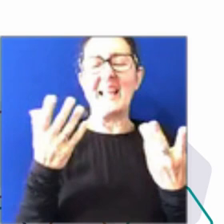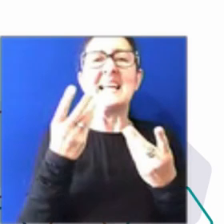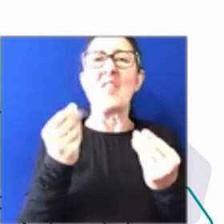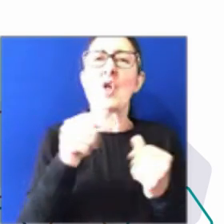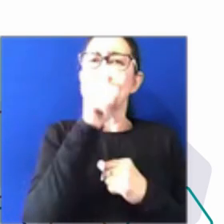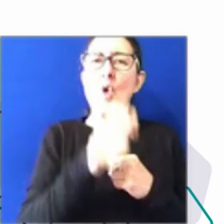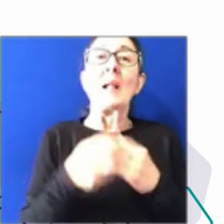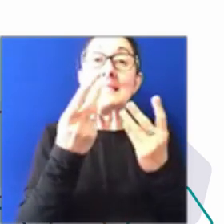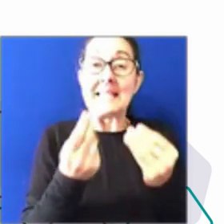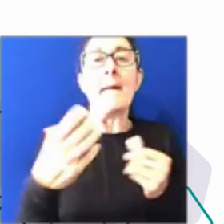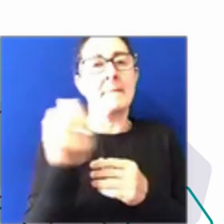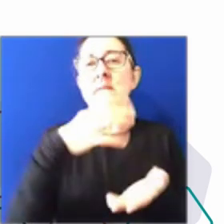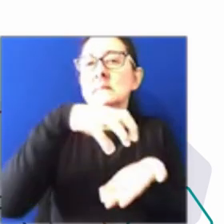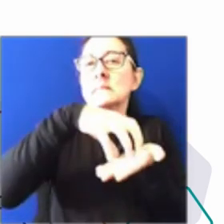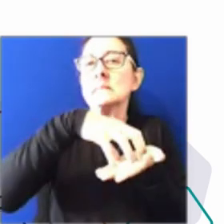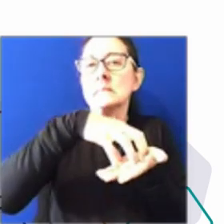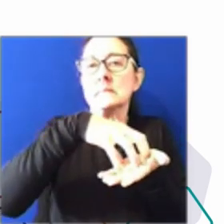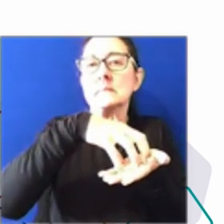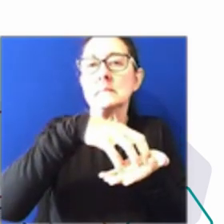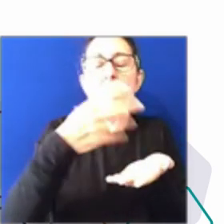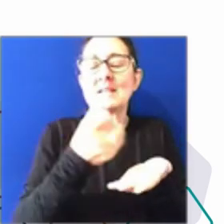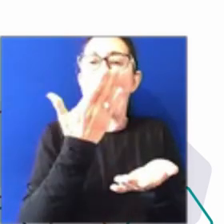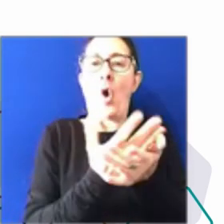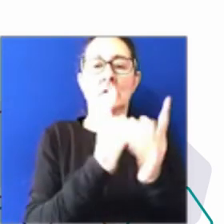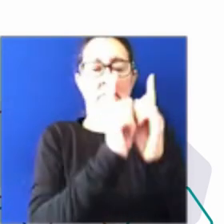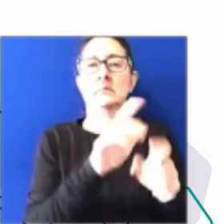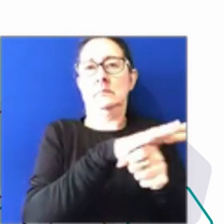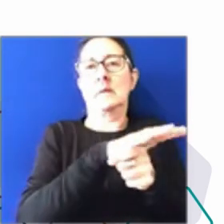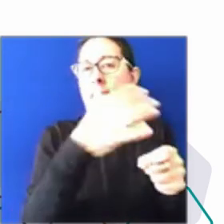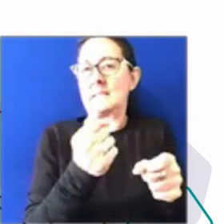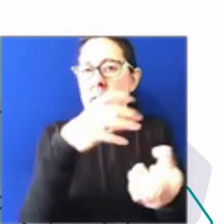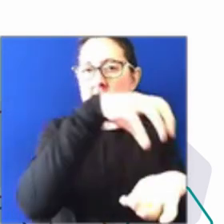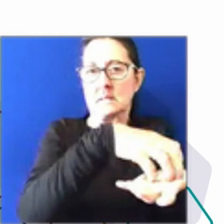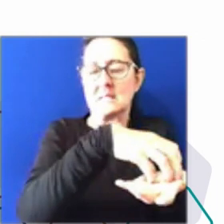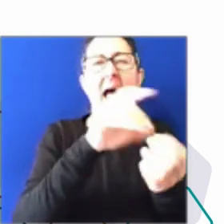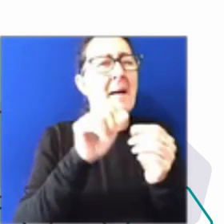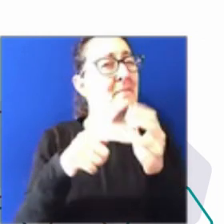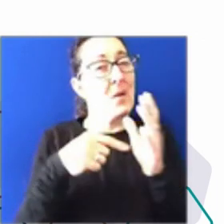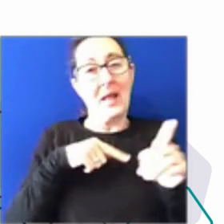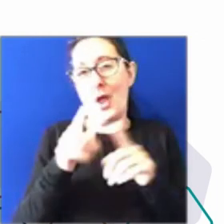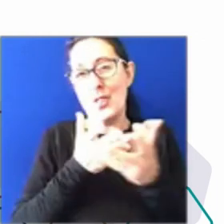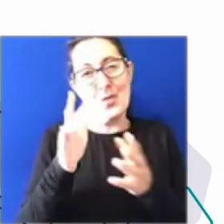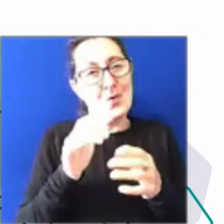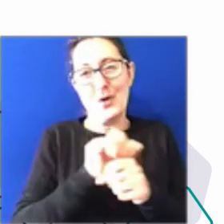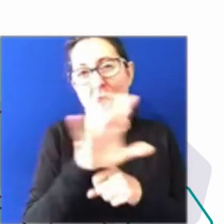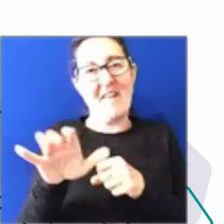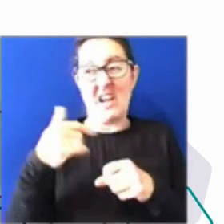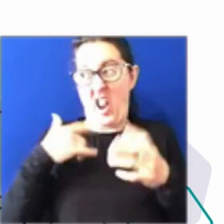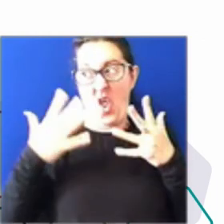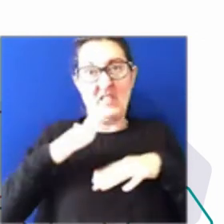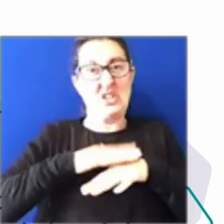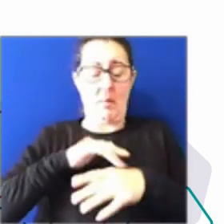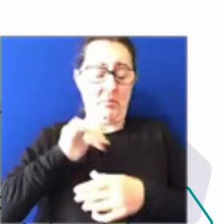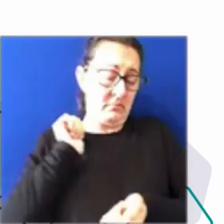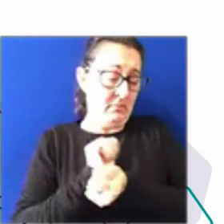but there are lots of roles that don't. And we learned that during COVID. And like Rebecca, I spent a lot of time banged up in lockdown in Melbourne, like a